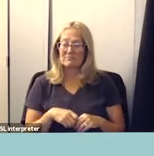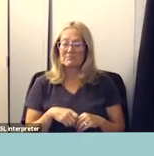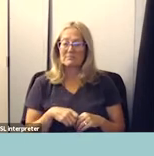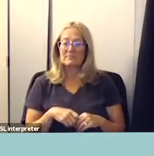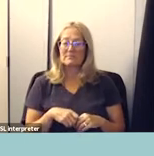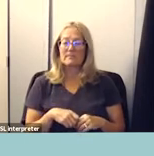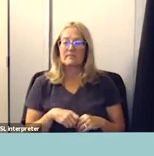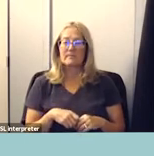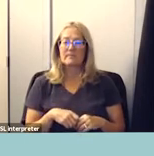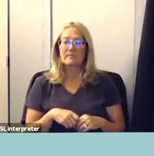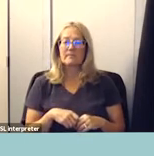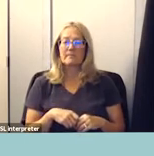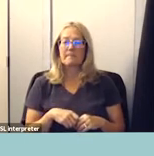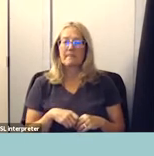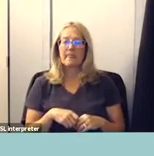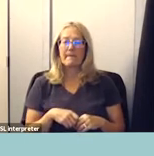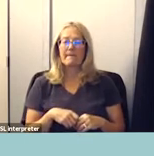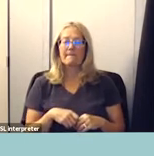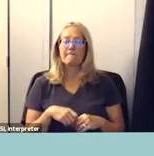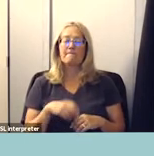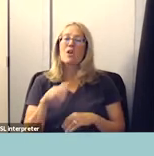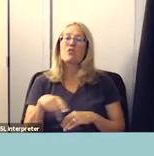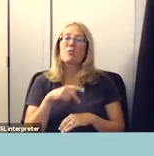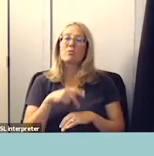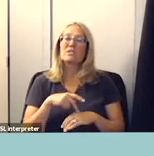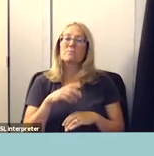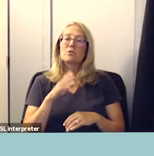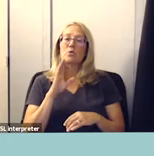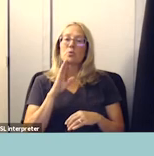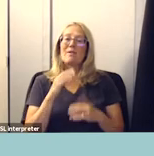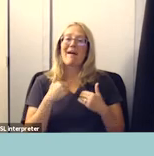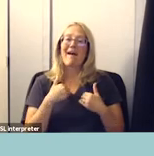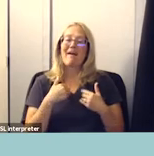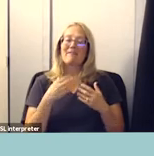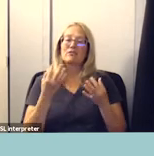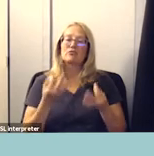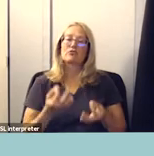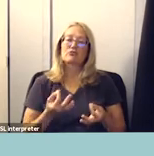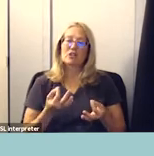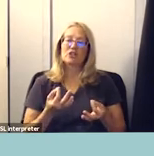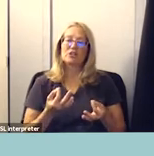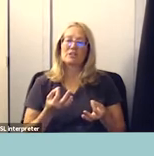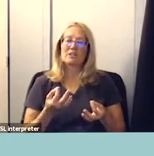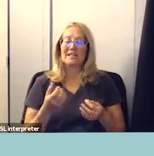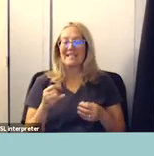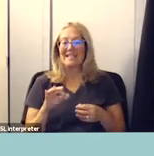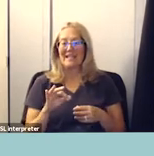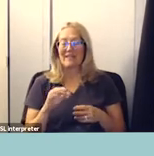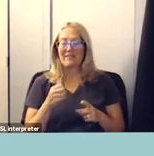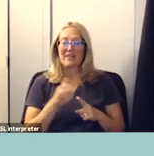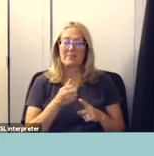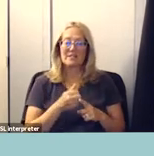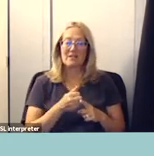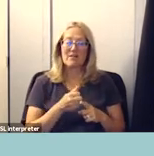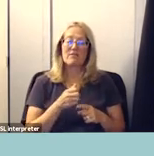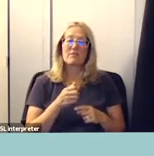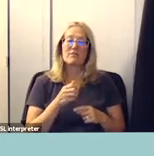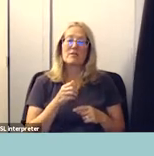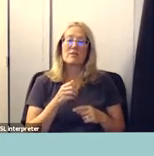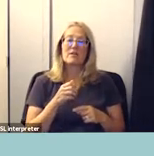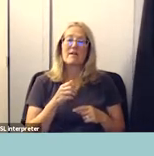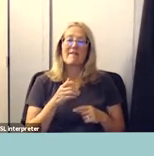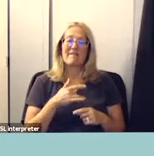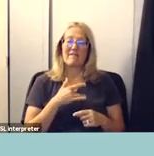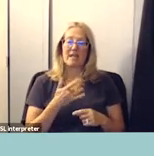that is something that the principals would have discretion to say whether or not the student should